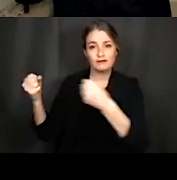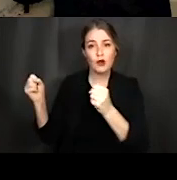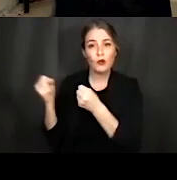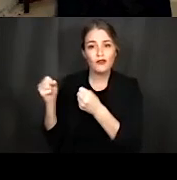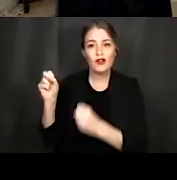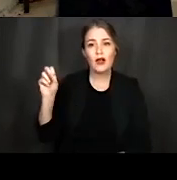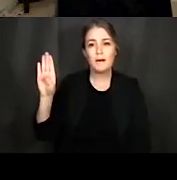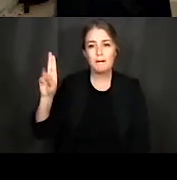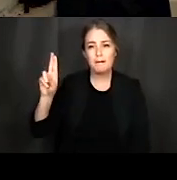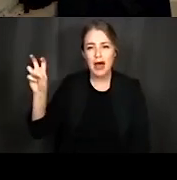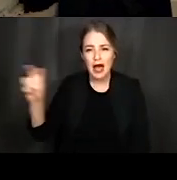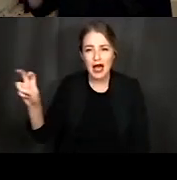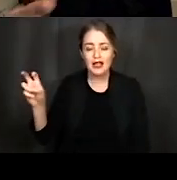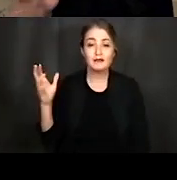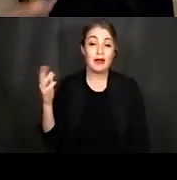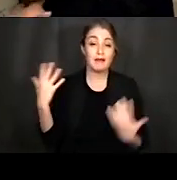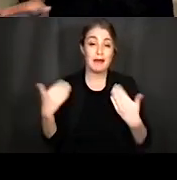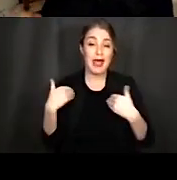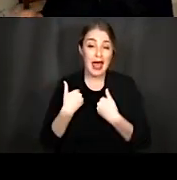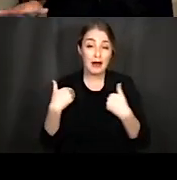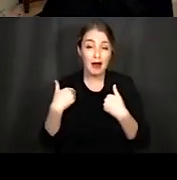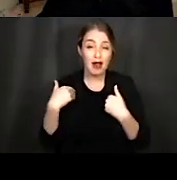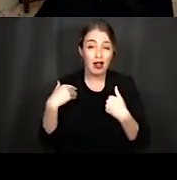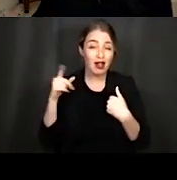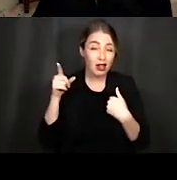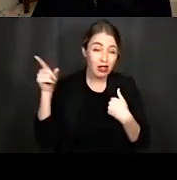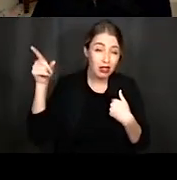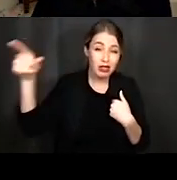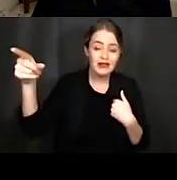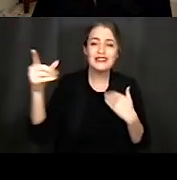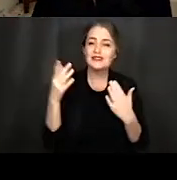cars or animals in the distance, there will be some level of noise.